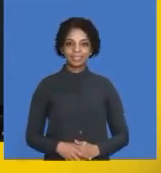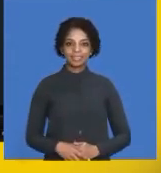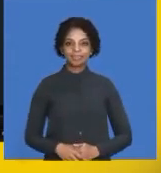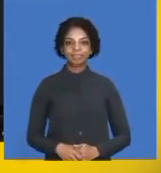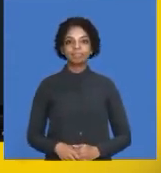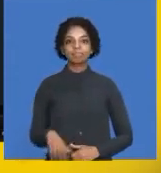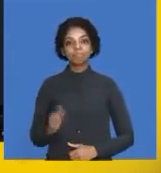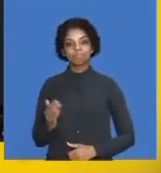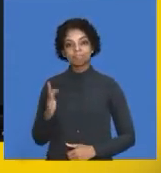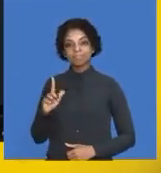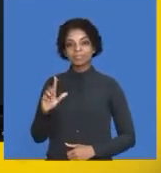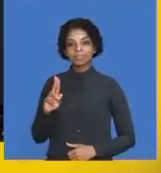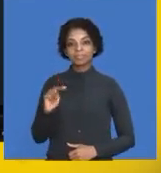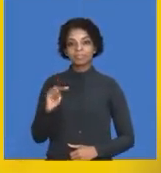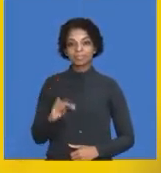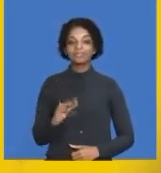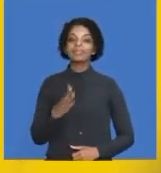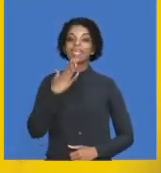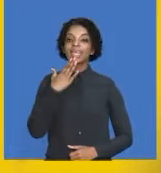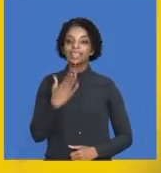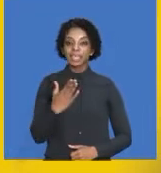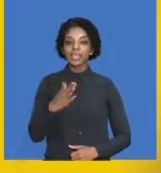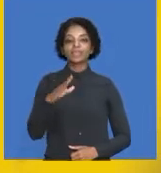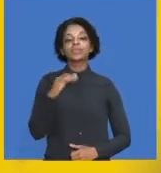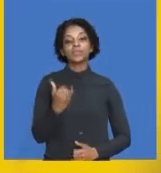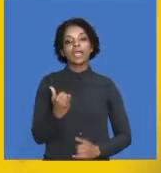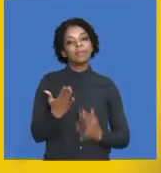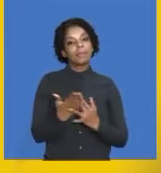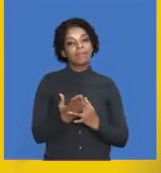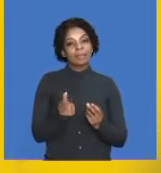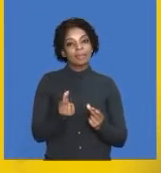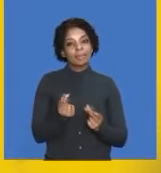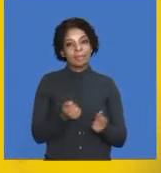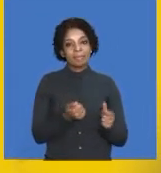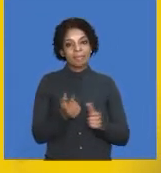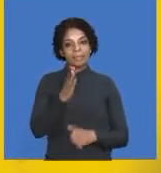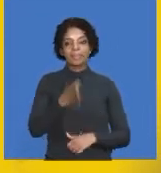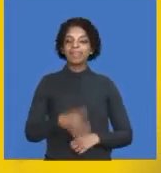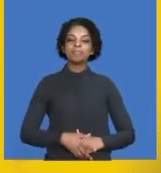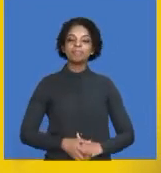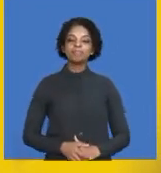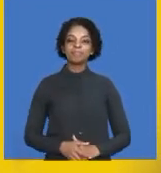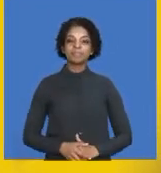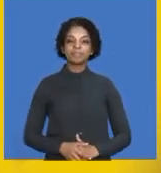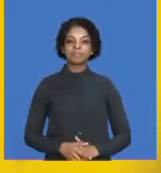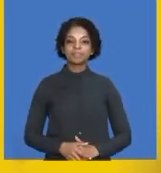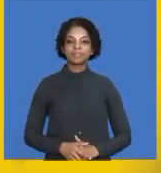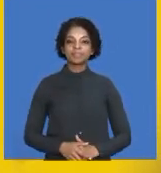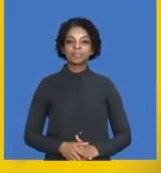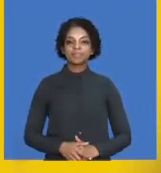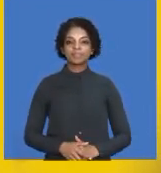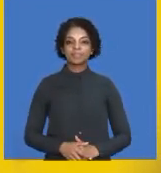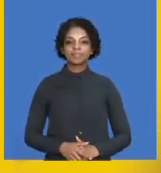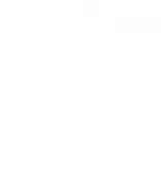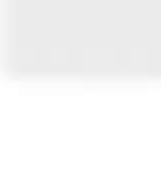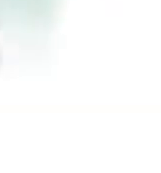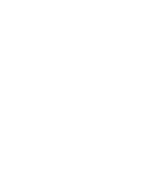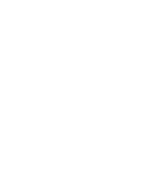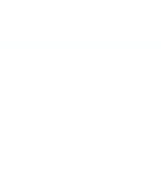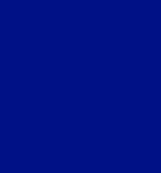Refresh. See you just now. Thank you, Luni. Thank you, Ashraf. Matriks, let's take a quick break and we'll see you straight after this.